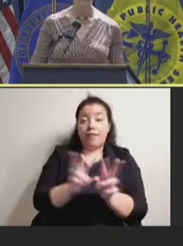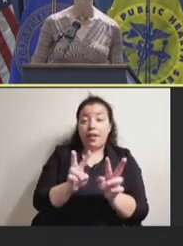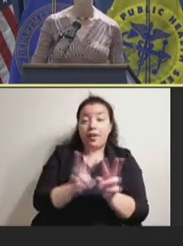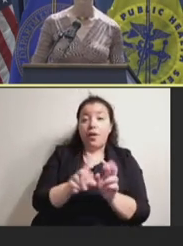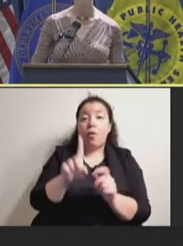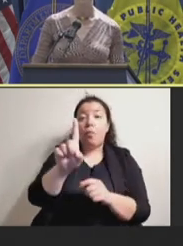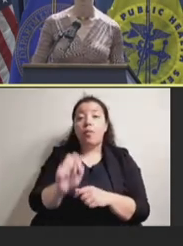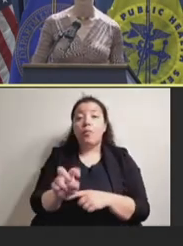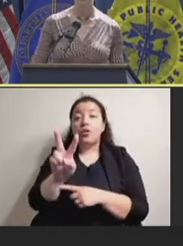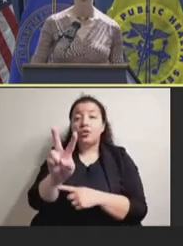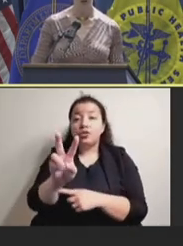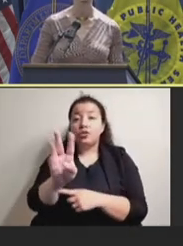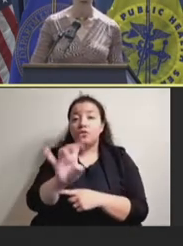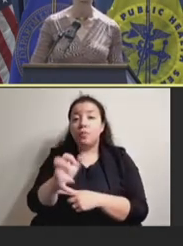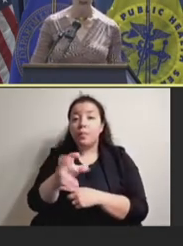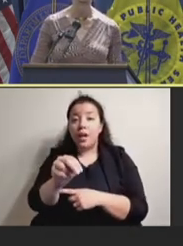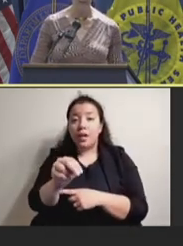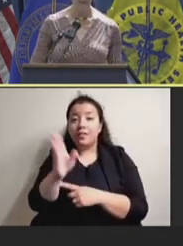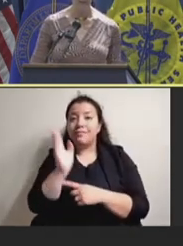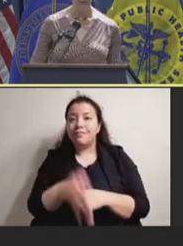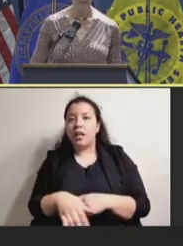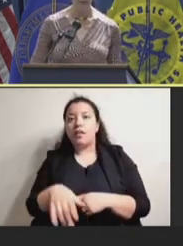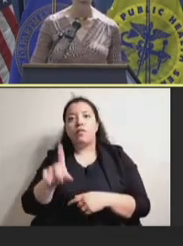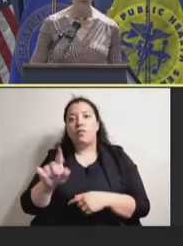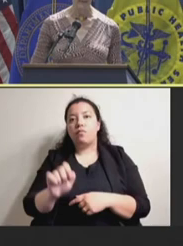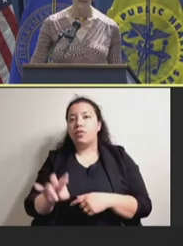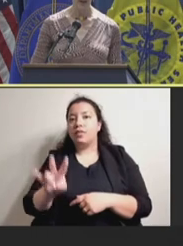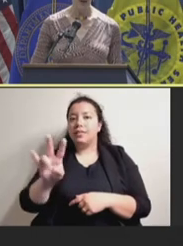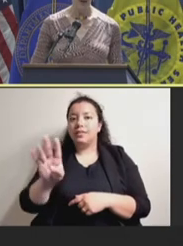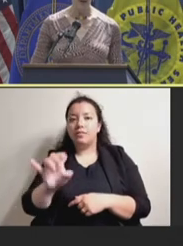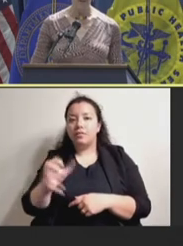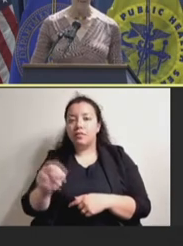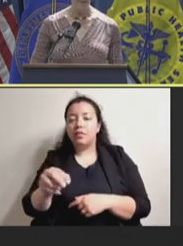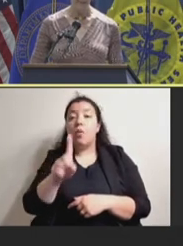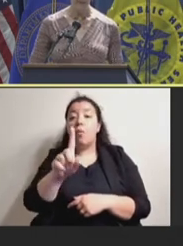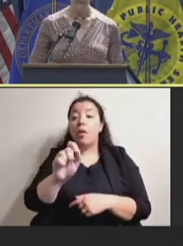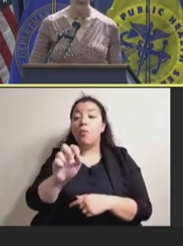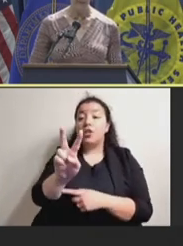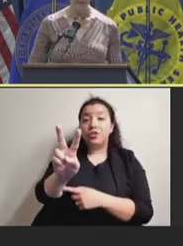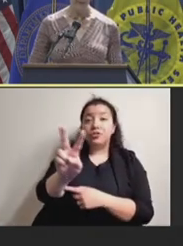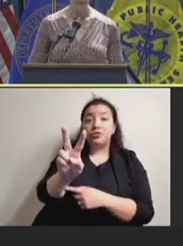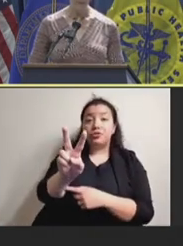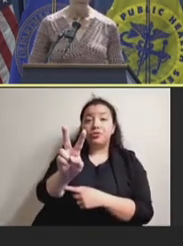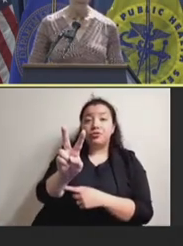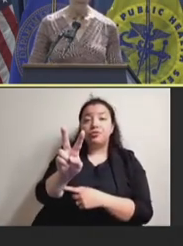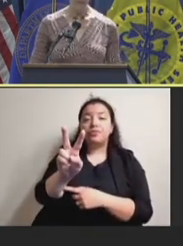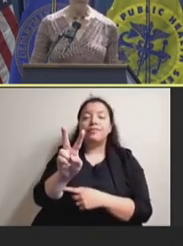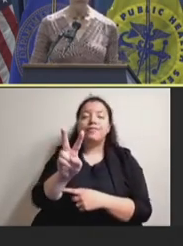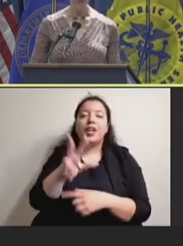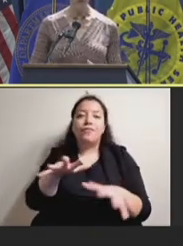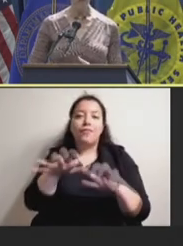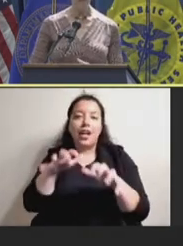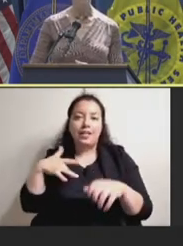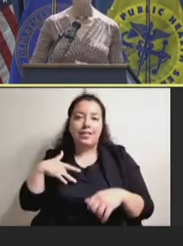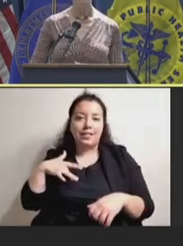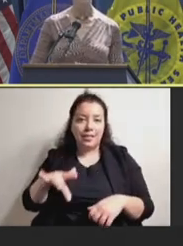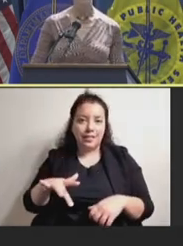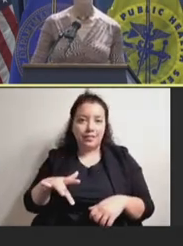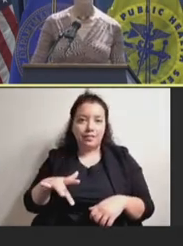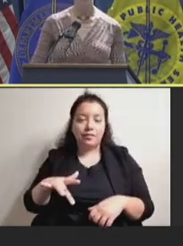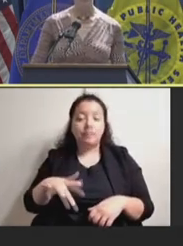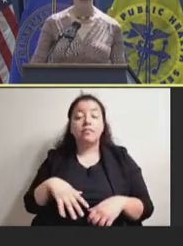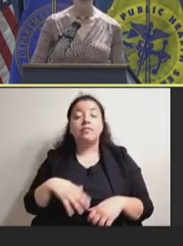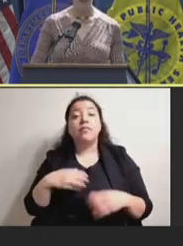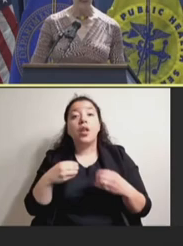.7 billion procurement of vaccines on an annual basis are freeze-sensitive vaccines. So, the newer vaccines,